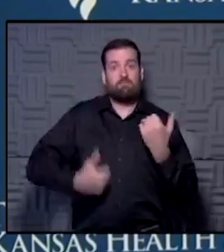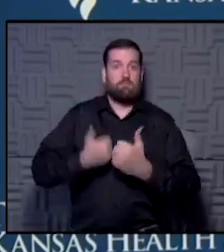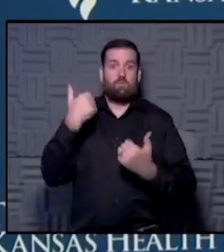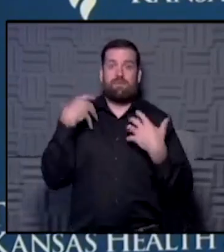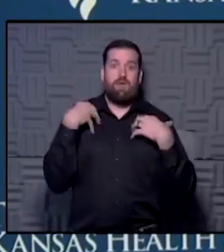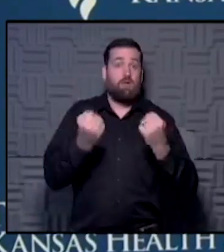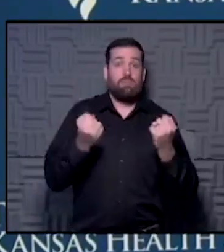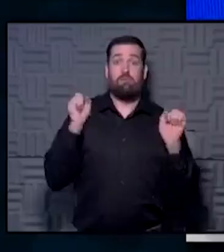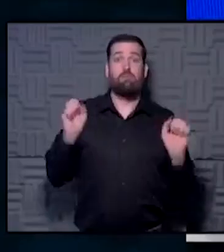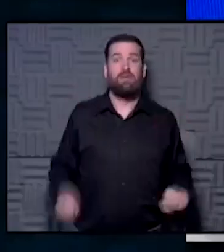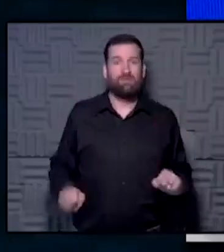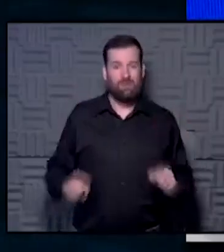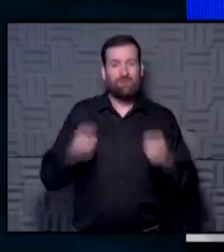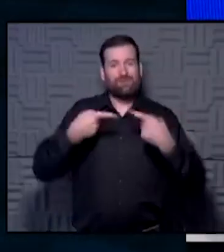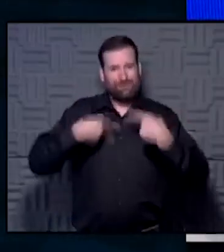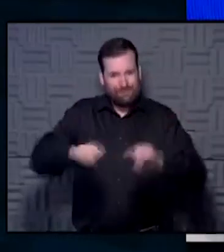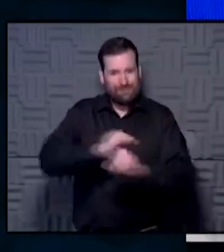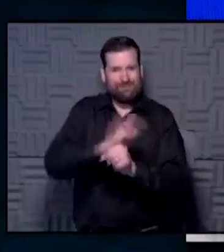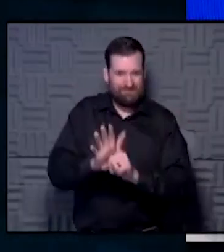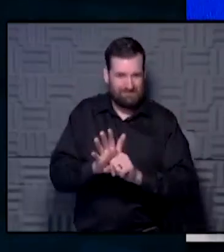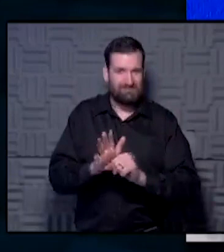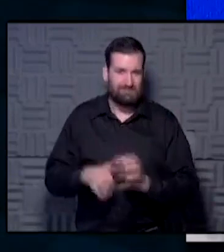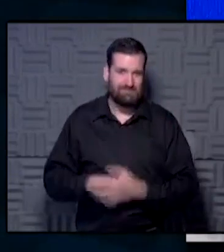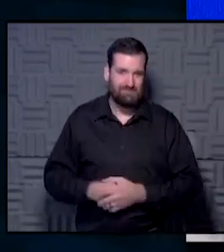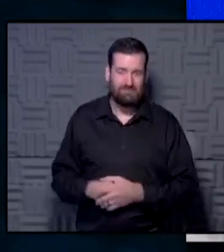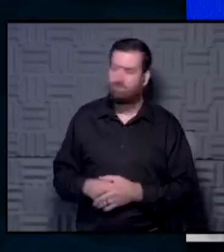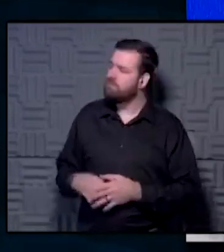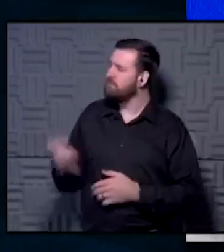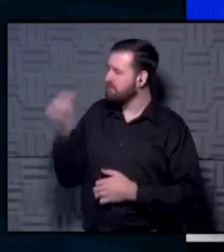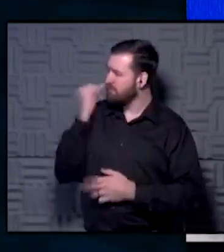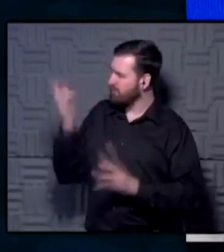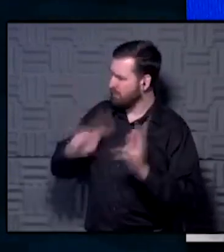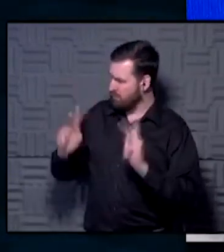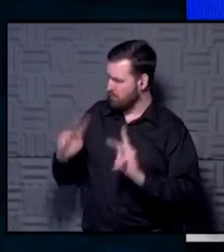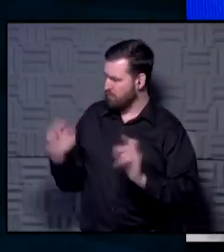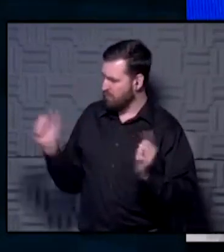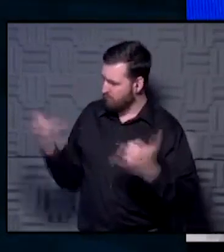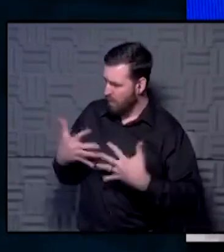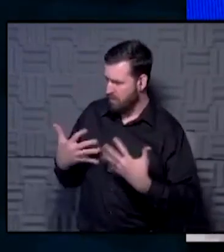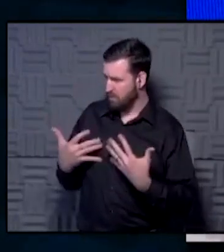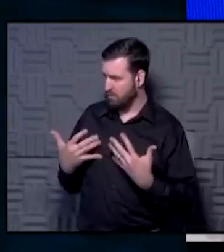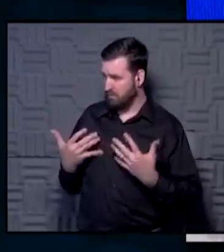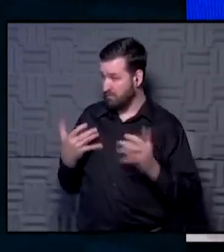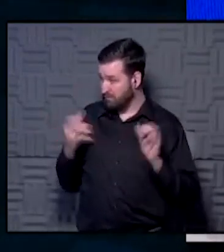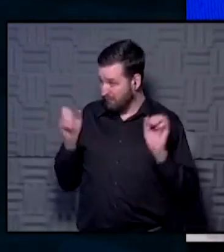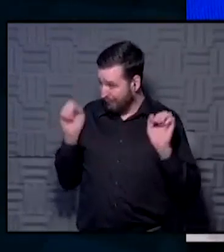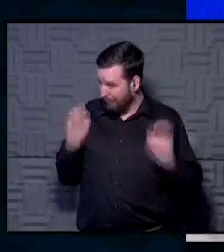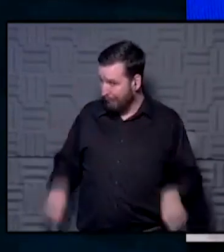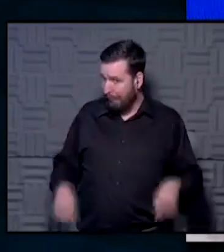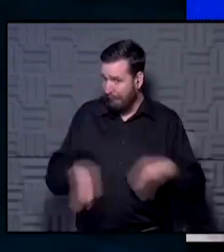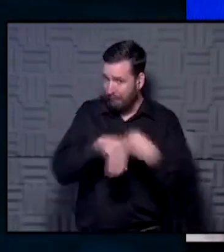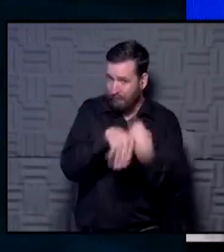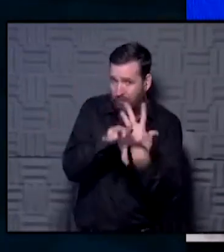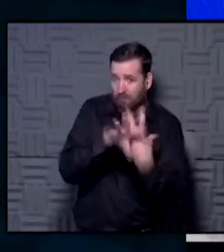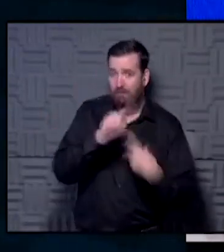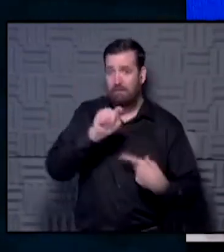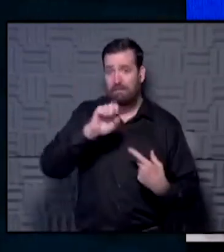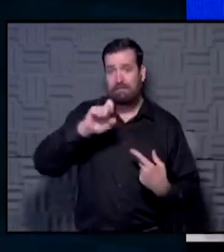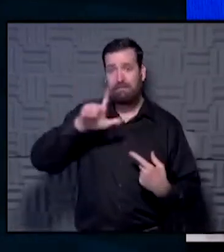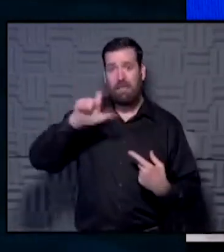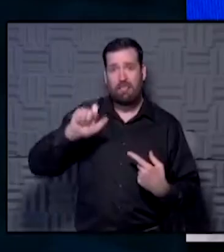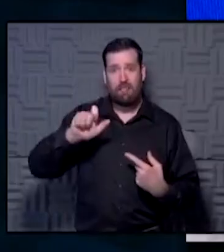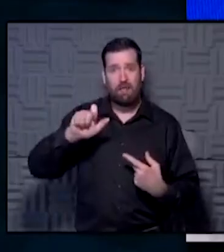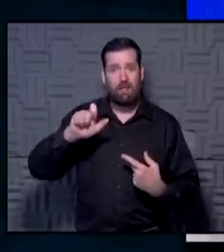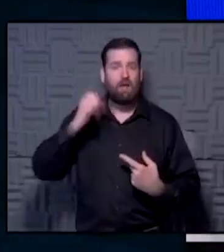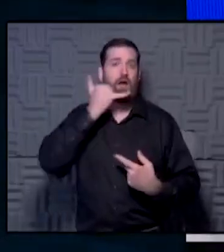pandemic. Yeah. And if people are afraid to come in, is there even a possibility of a telemedicine visit just to kind of get